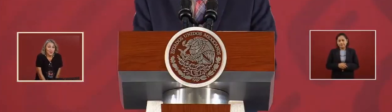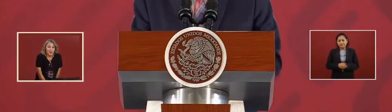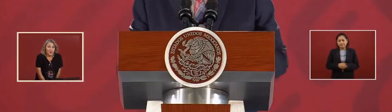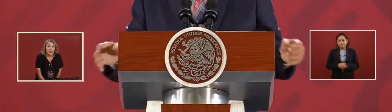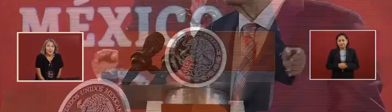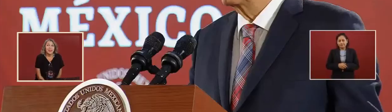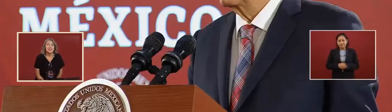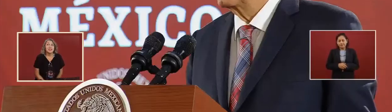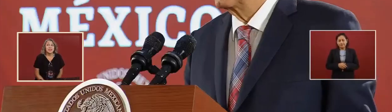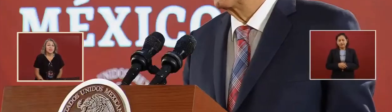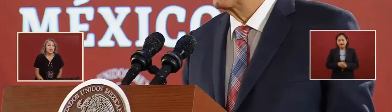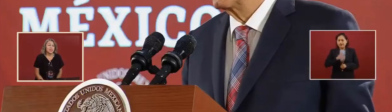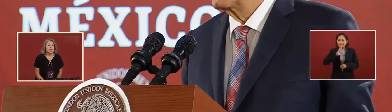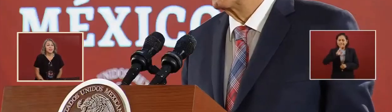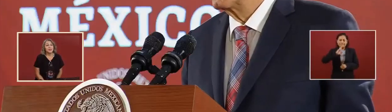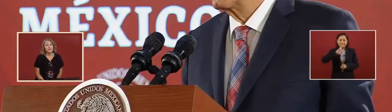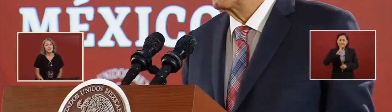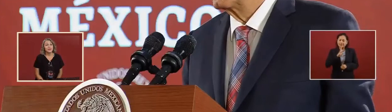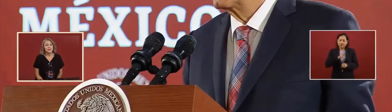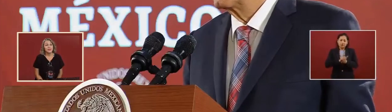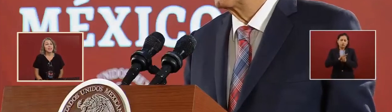not to have confrontation.